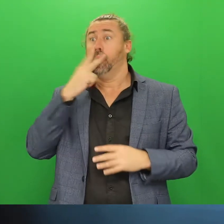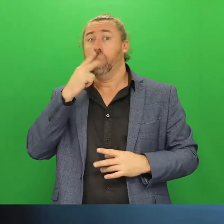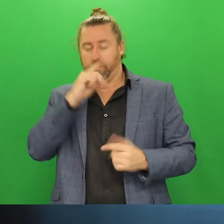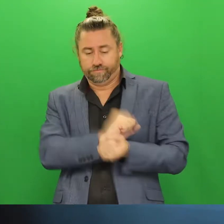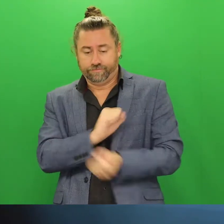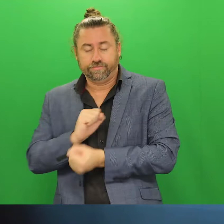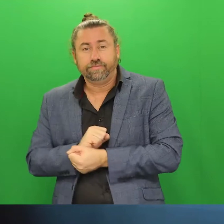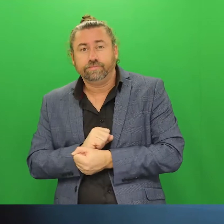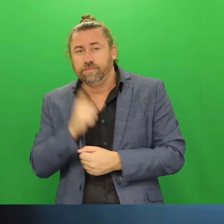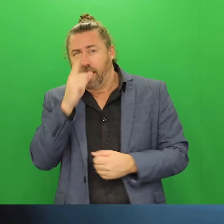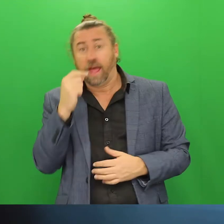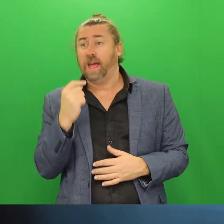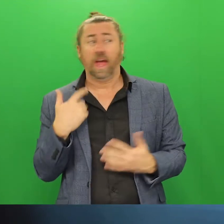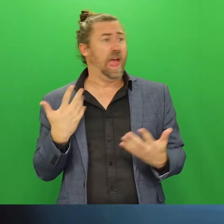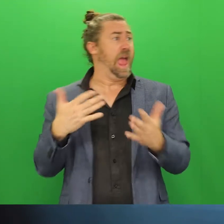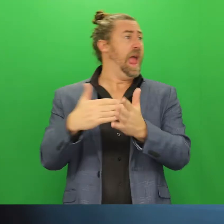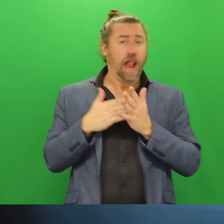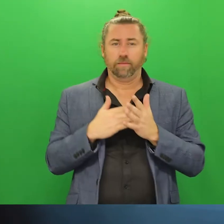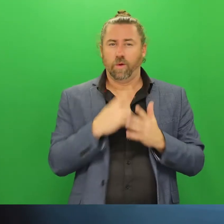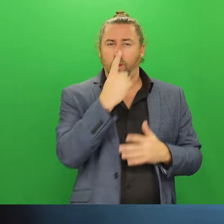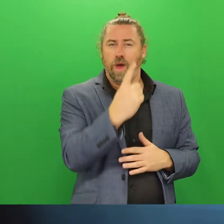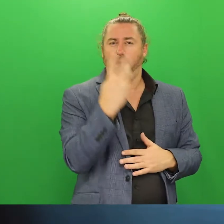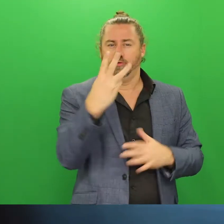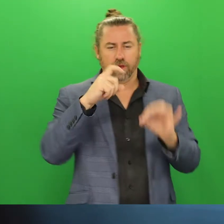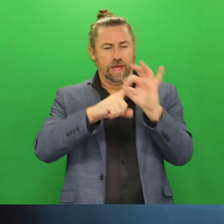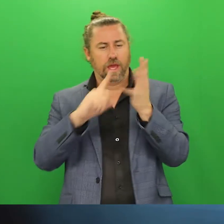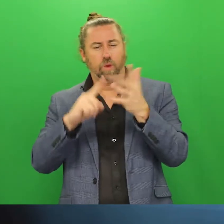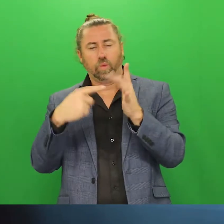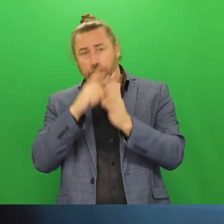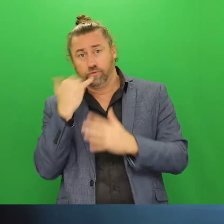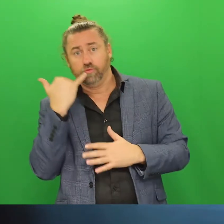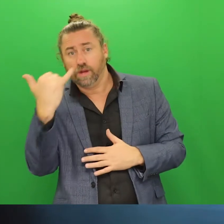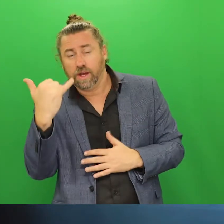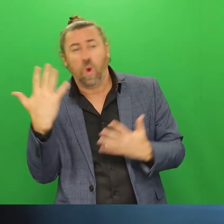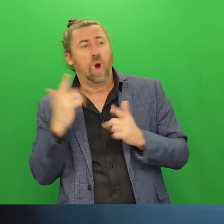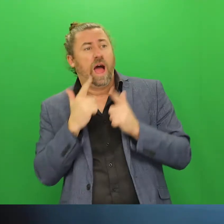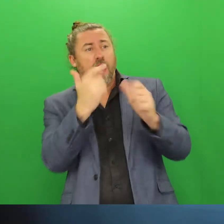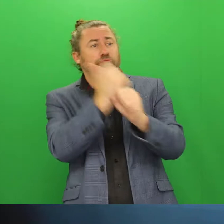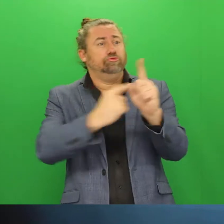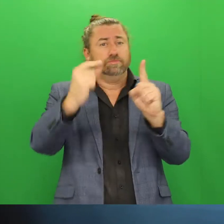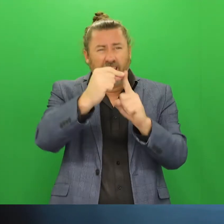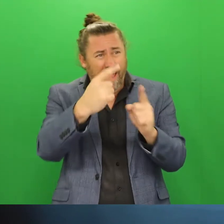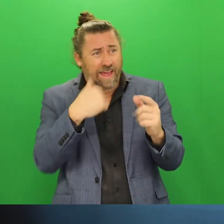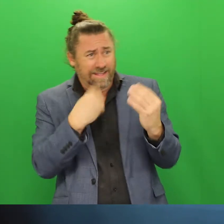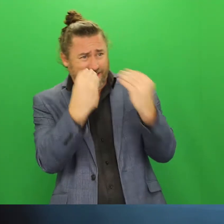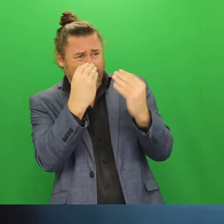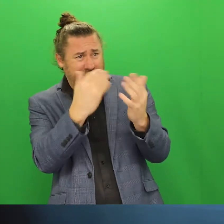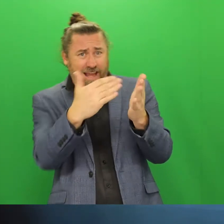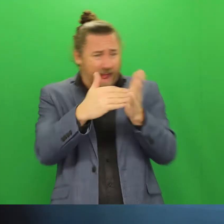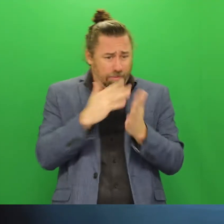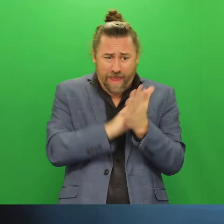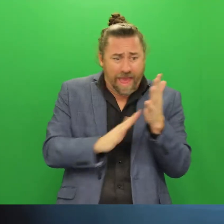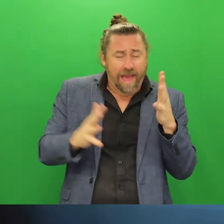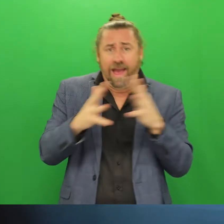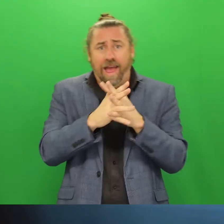You can call Quitline on 13 Quit. You can get medical support through your general practitioner that's also supported